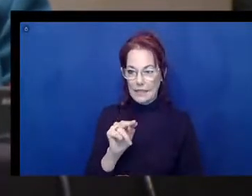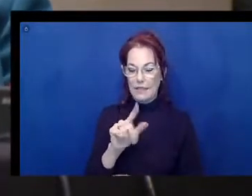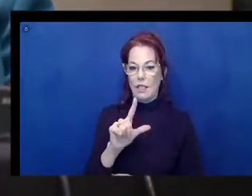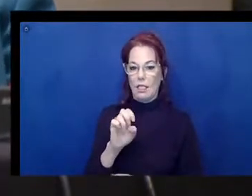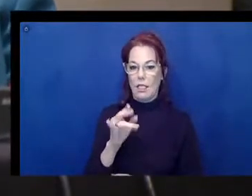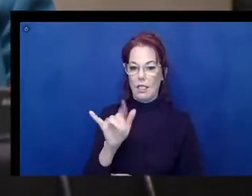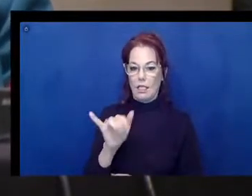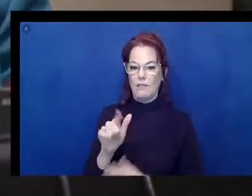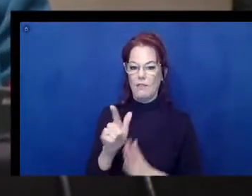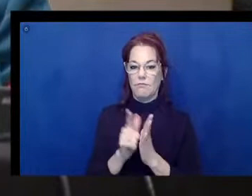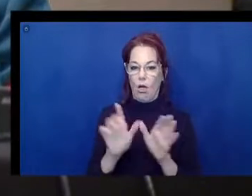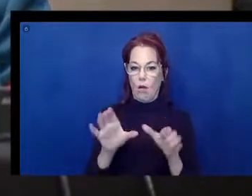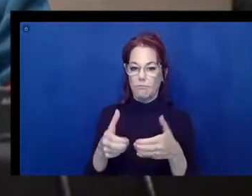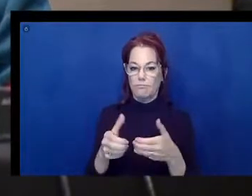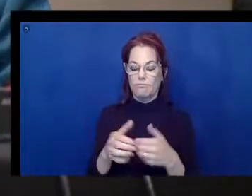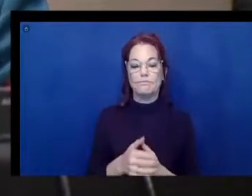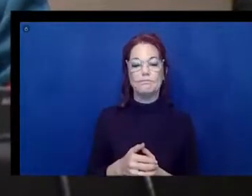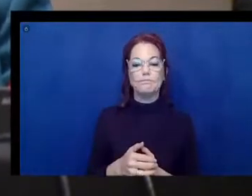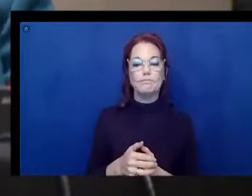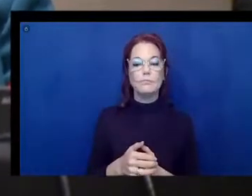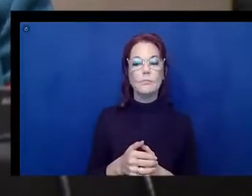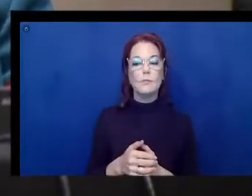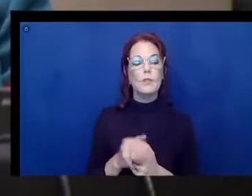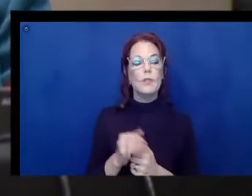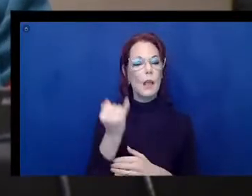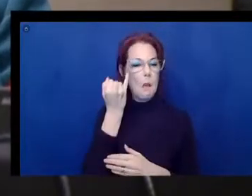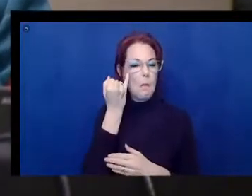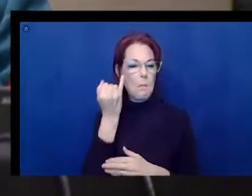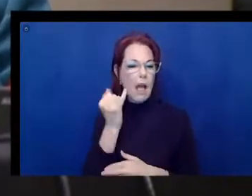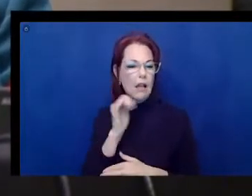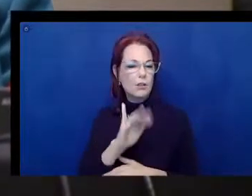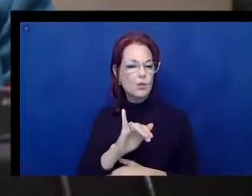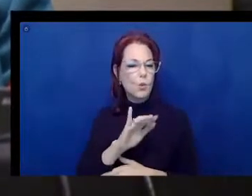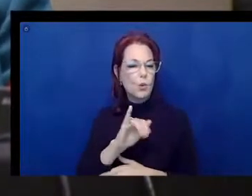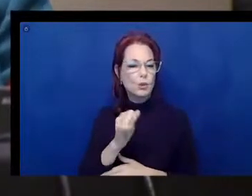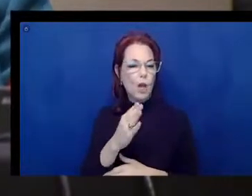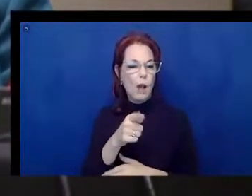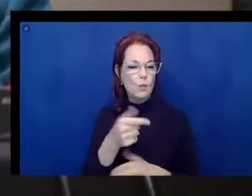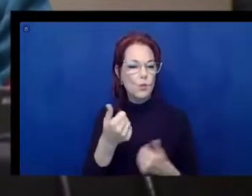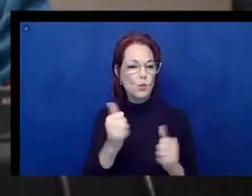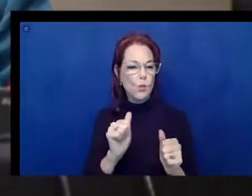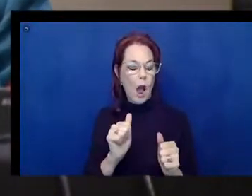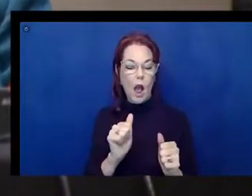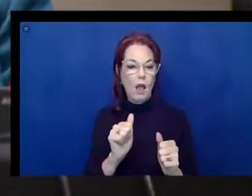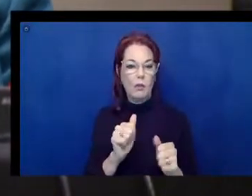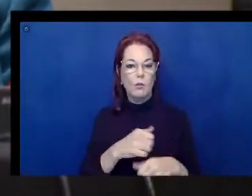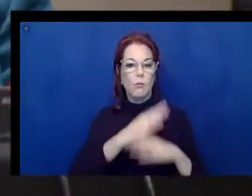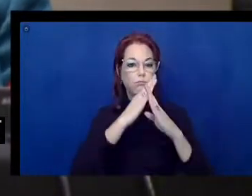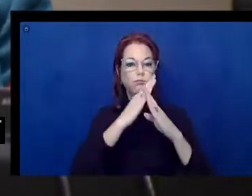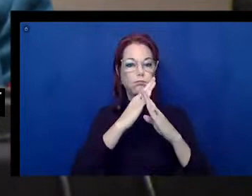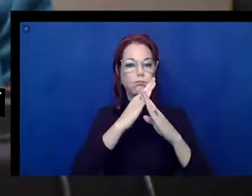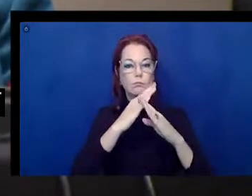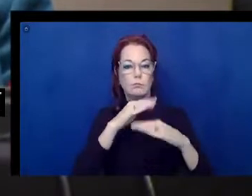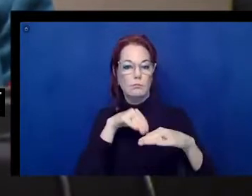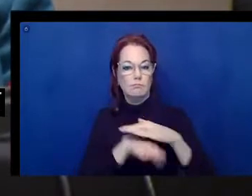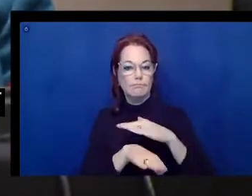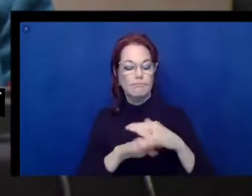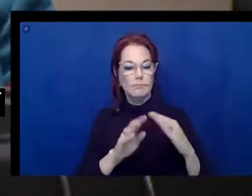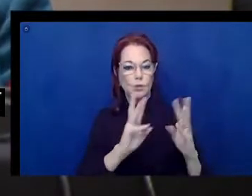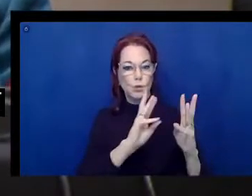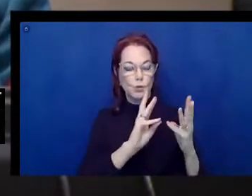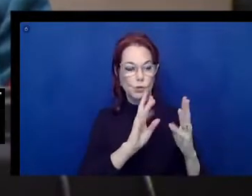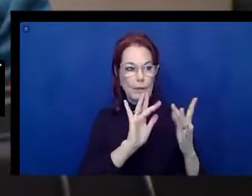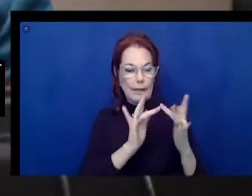Imagine trying to do your job without access to the internet when everyone else, your boss, your coworkers, your